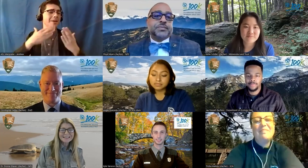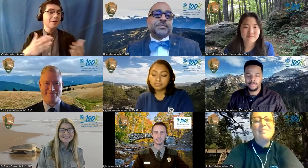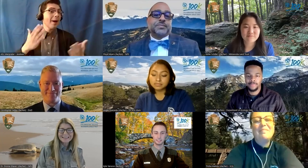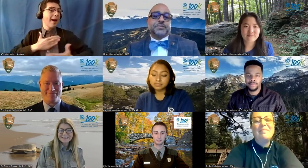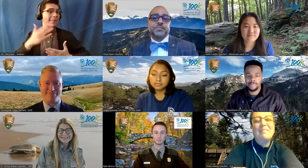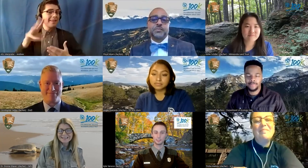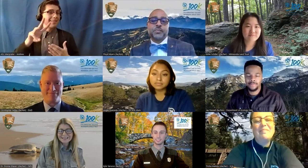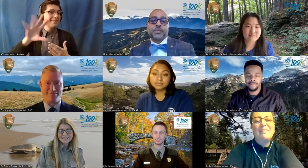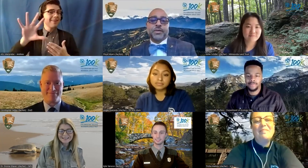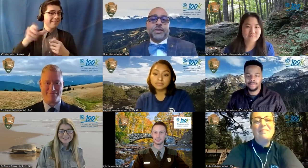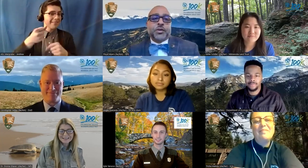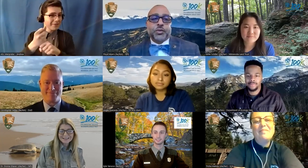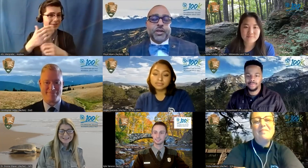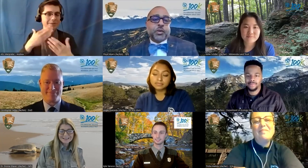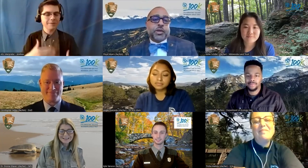thanks amy floyd